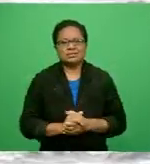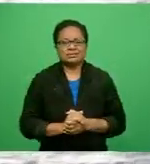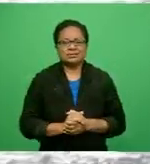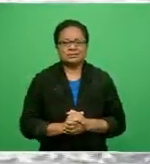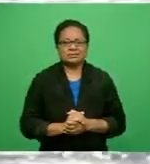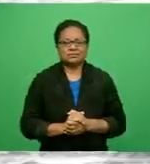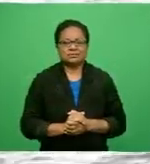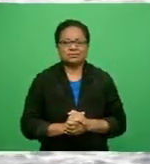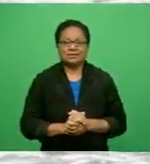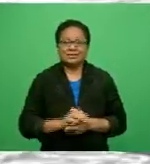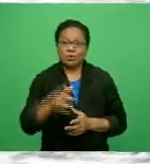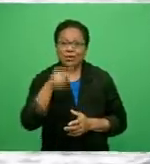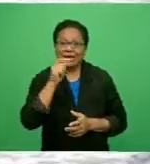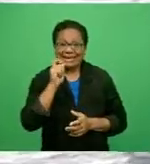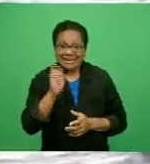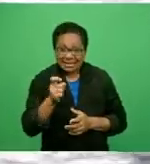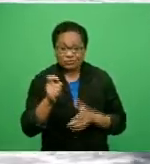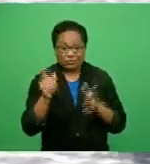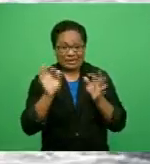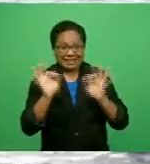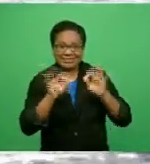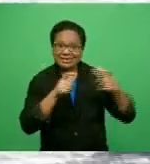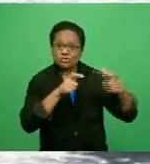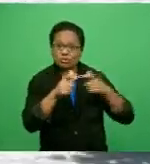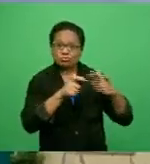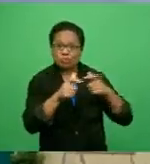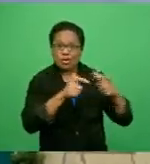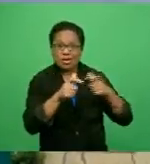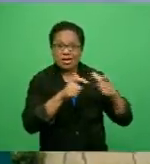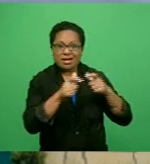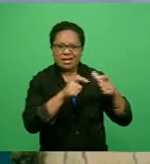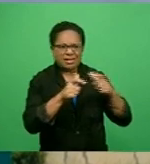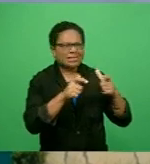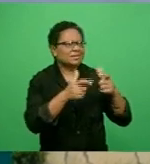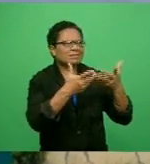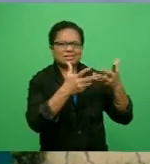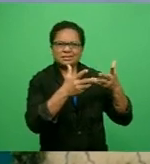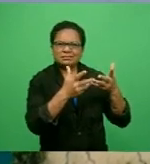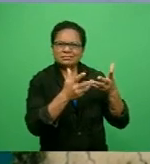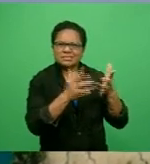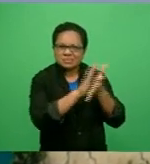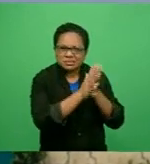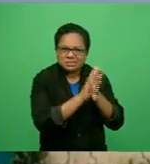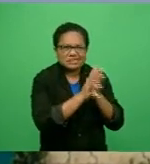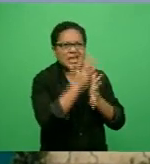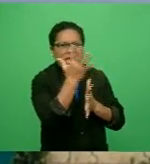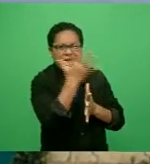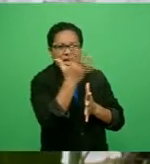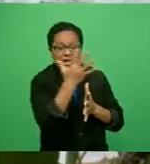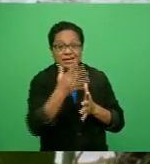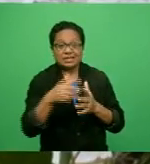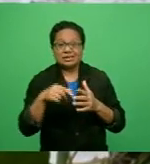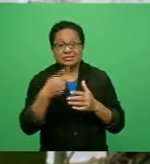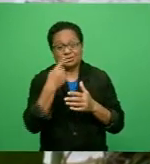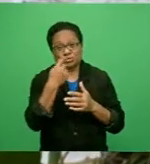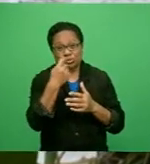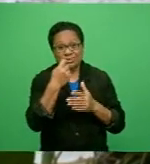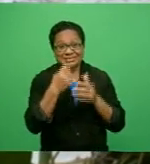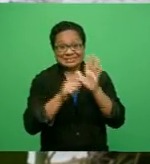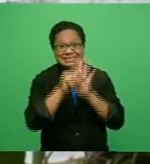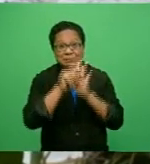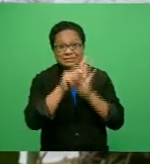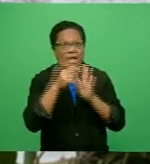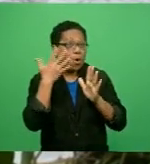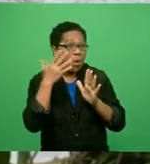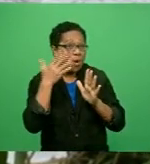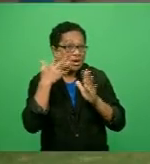If we don't win the race to net zero emissions, we are headed for three or four degrees of global warming. An